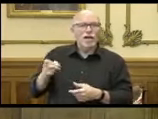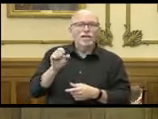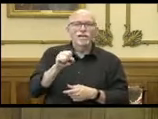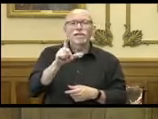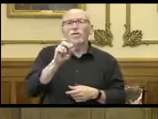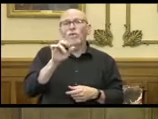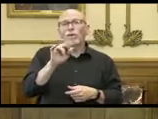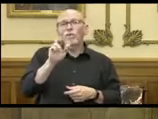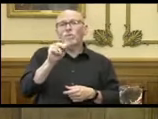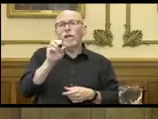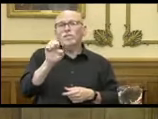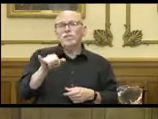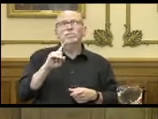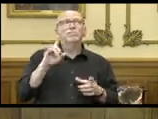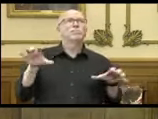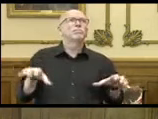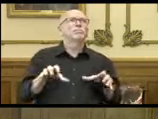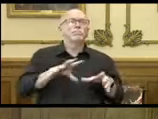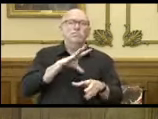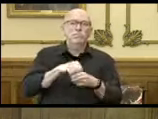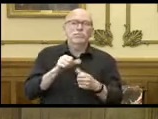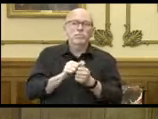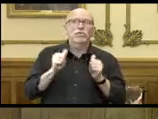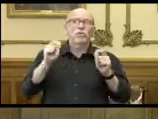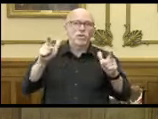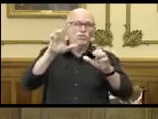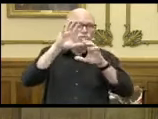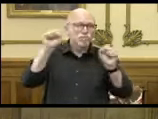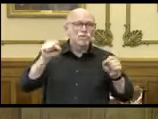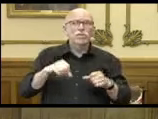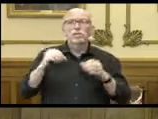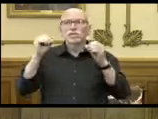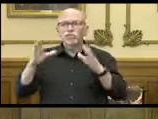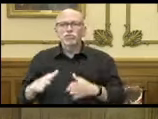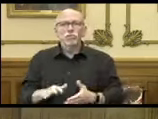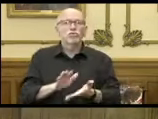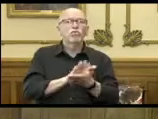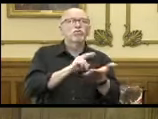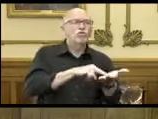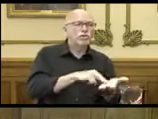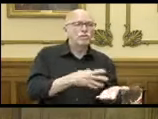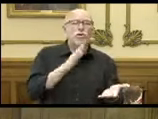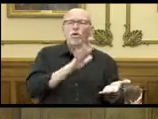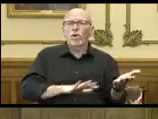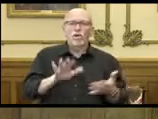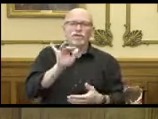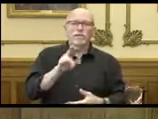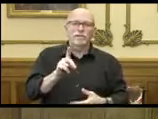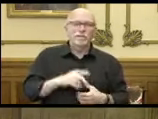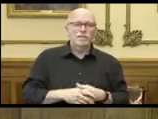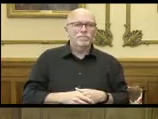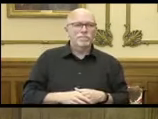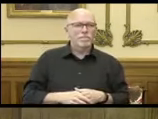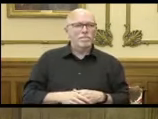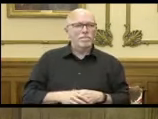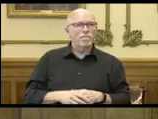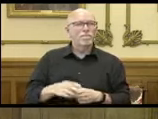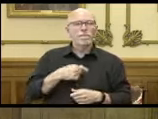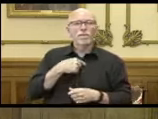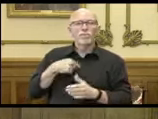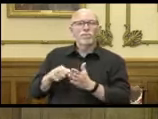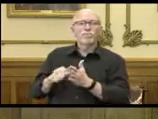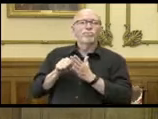Ramsey is very actively engaged with all of the superintendents and teachers and the school nurses across our state. Yeah, and we've been impressed